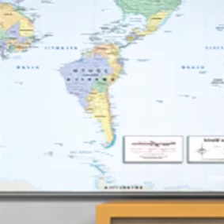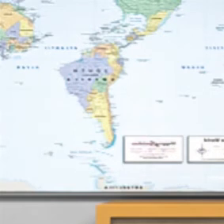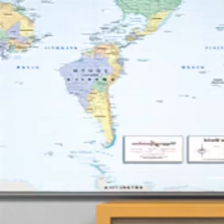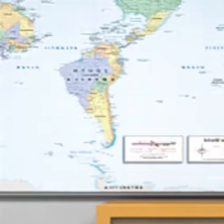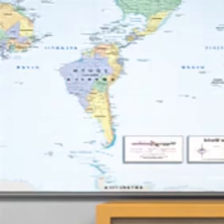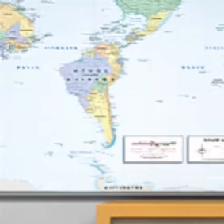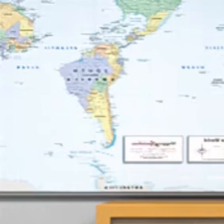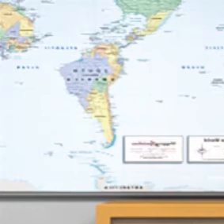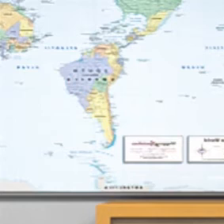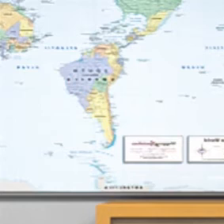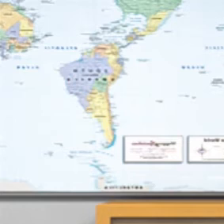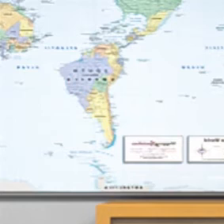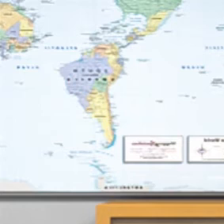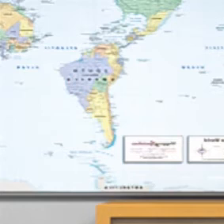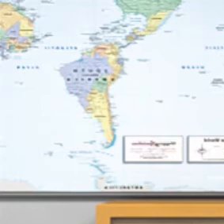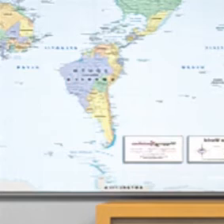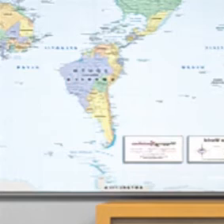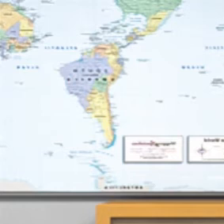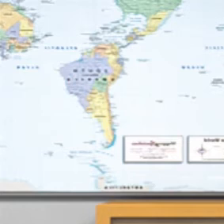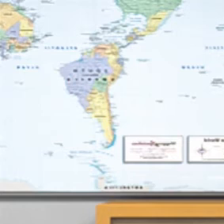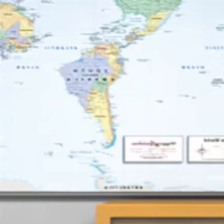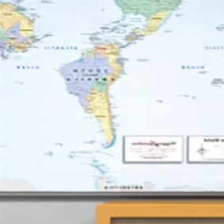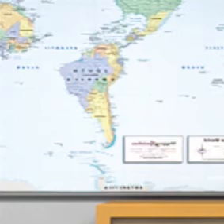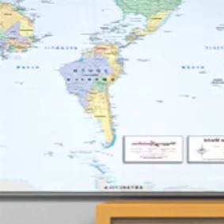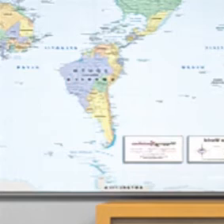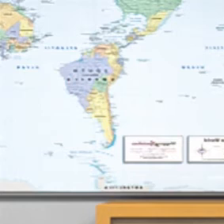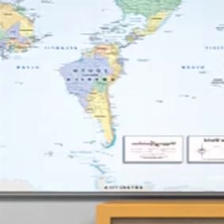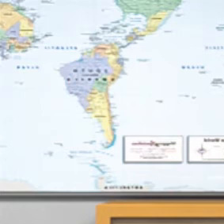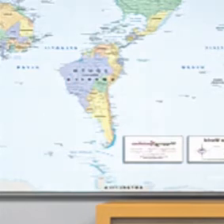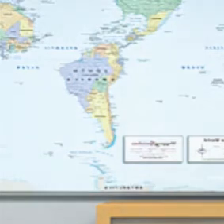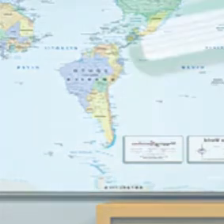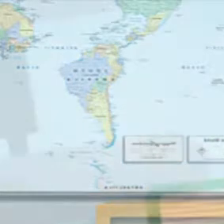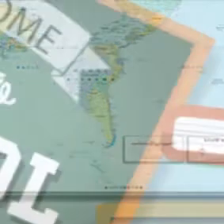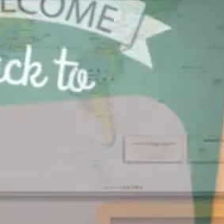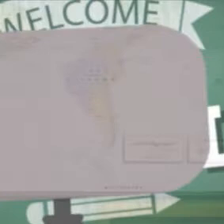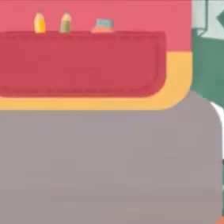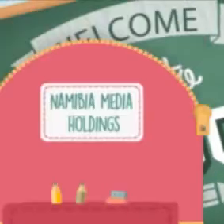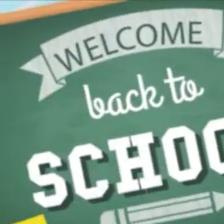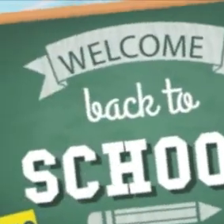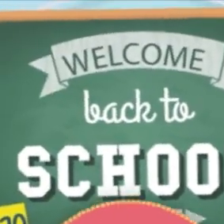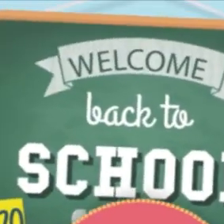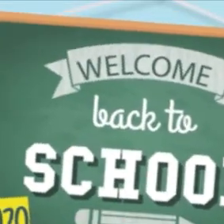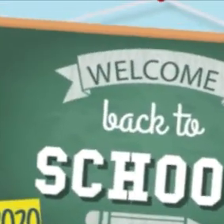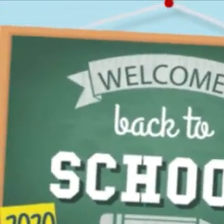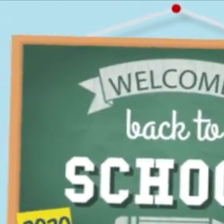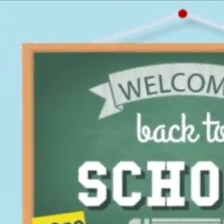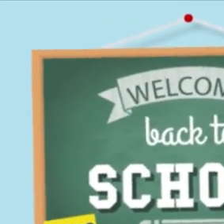now i hope the great sevens are ready for week five lesson five we are